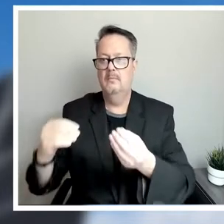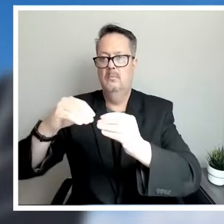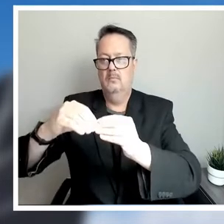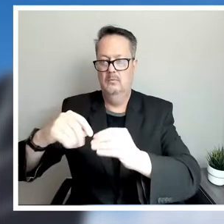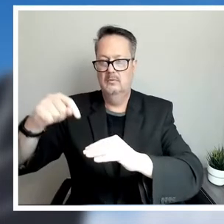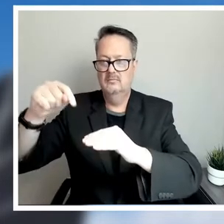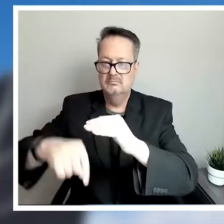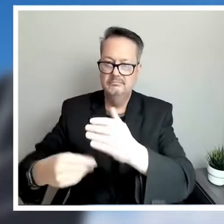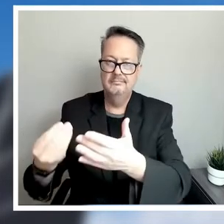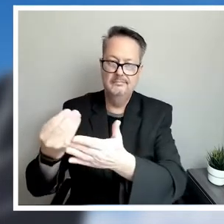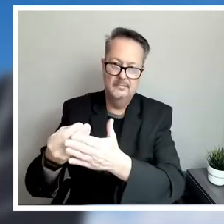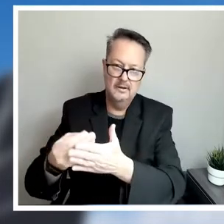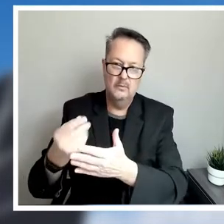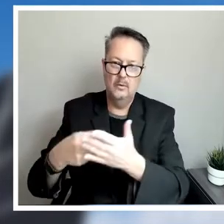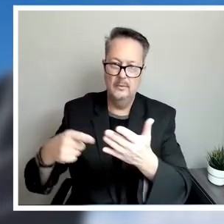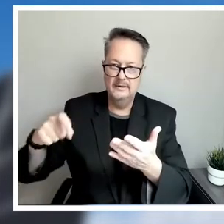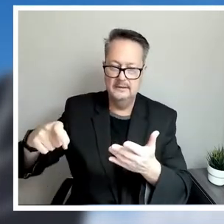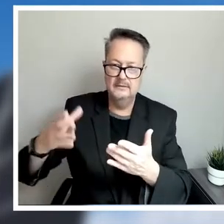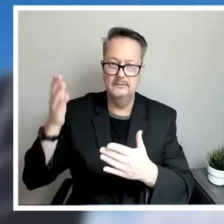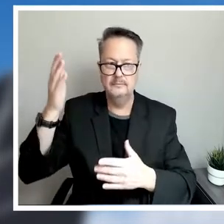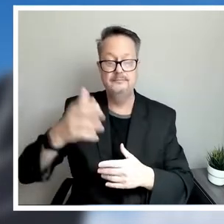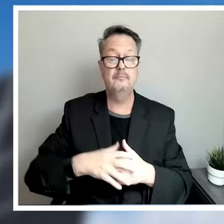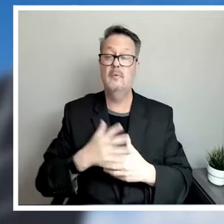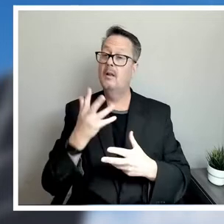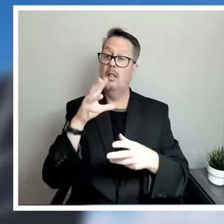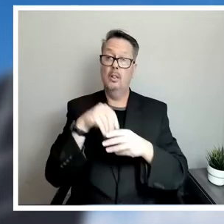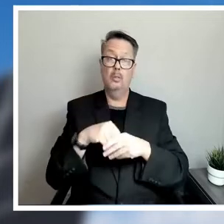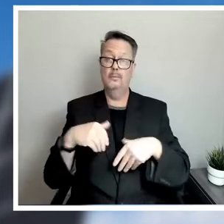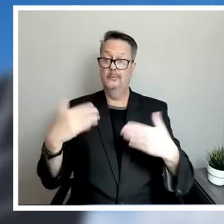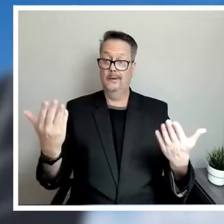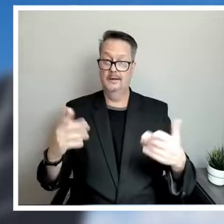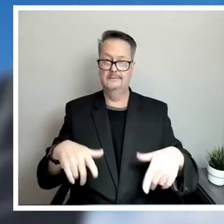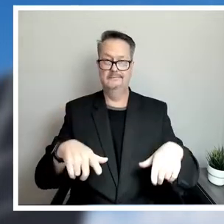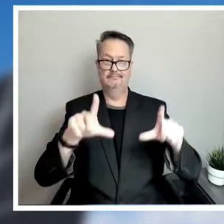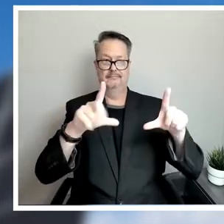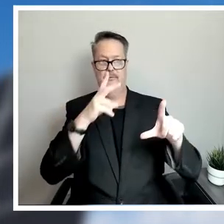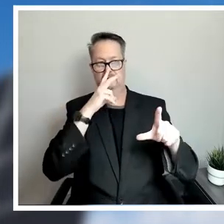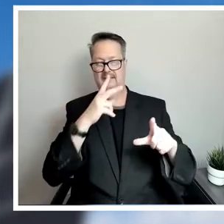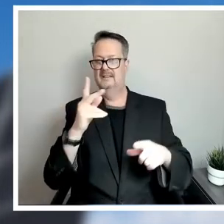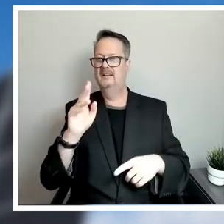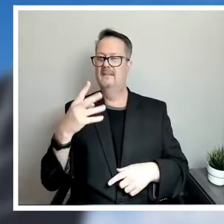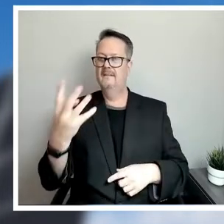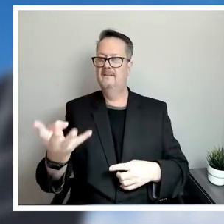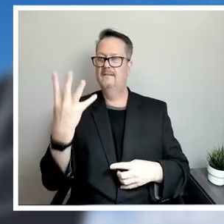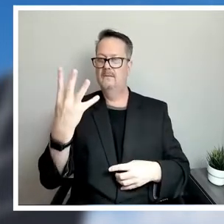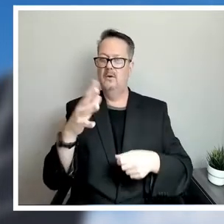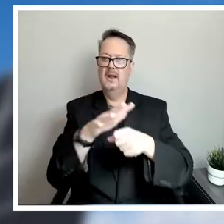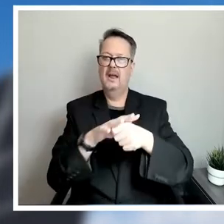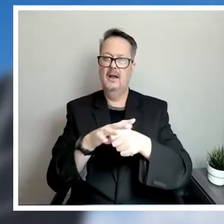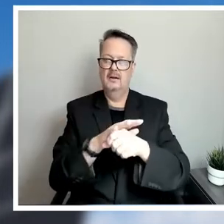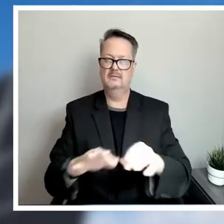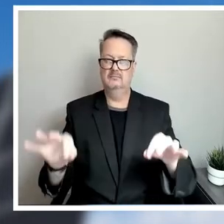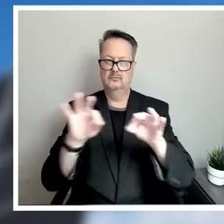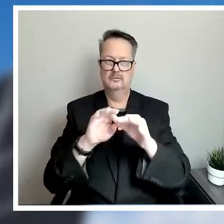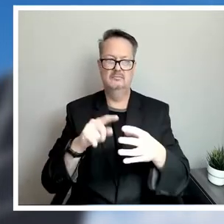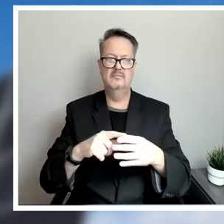Okay, so what's included? On the next slide here, you see kind of the key four areas of incremental investment, and they're the areas that you would expect that we'd spend